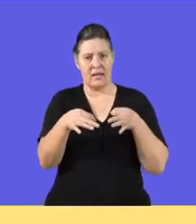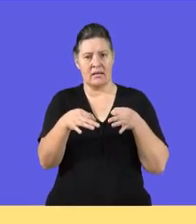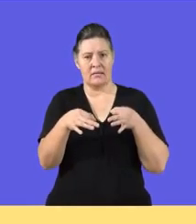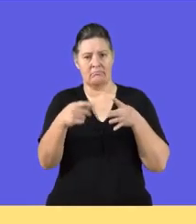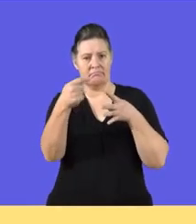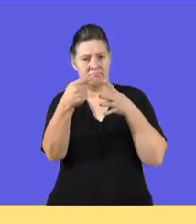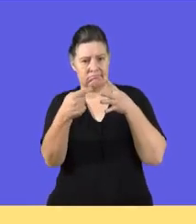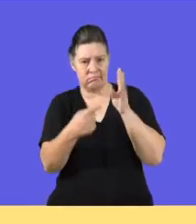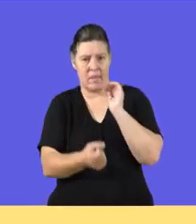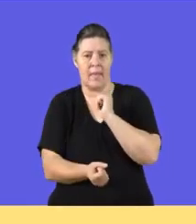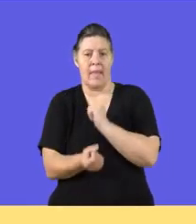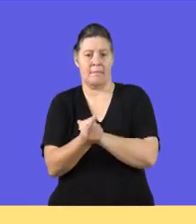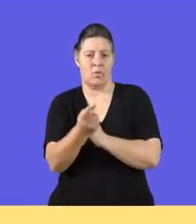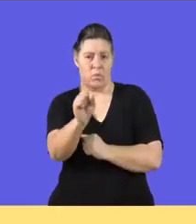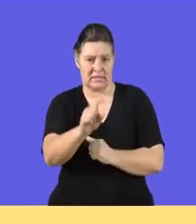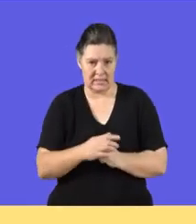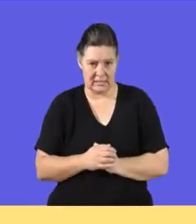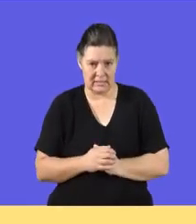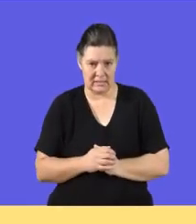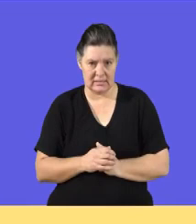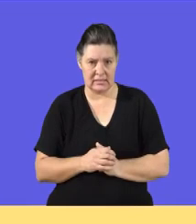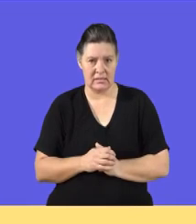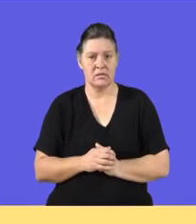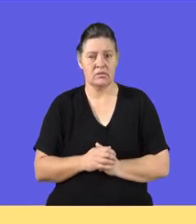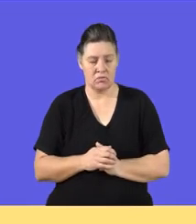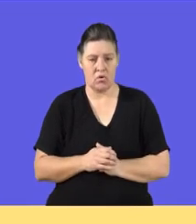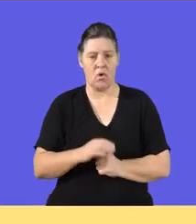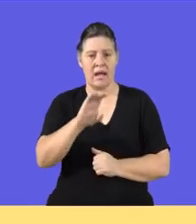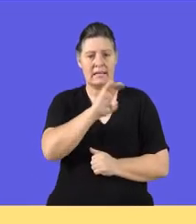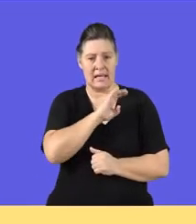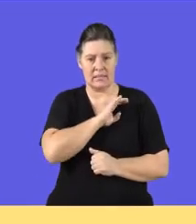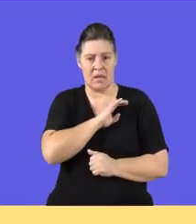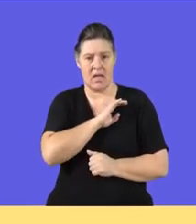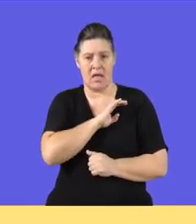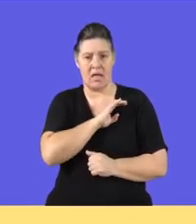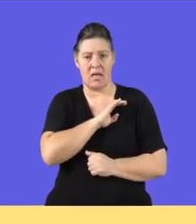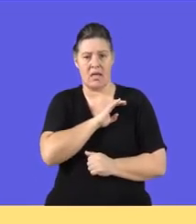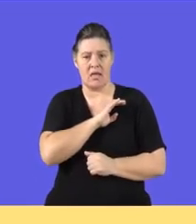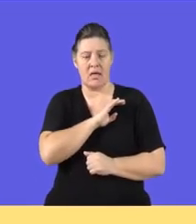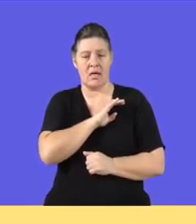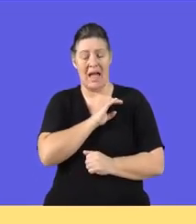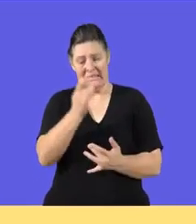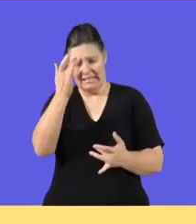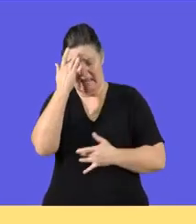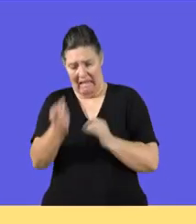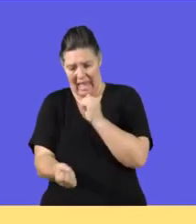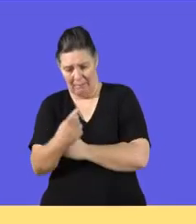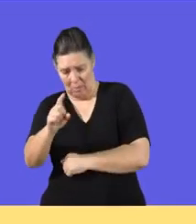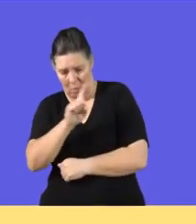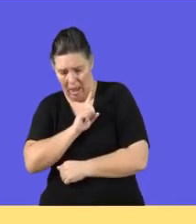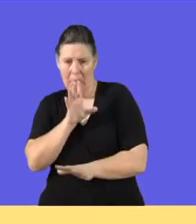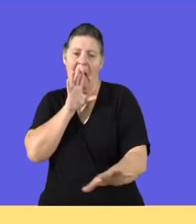everything that has happened, that has led to his customers getting sick. So